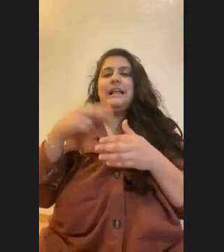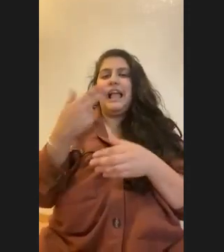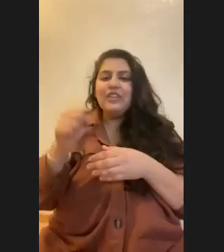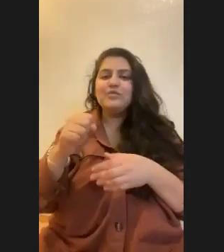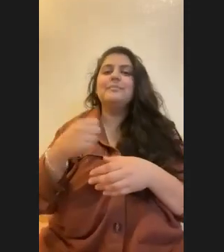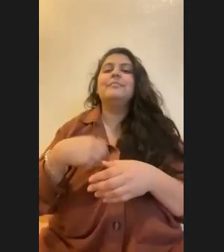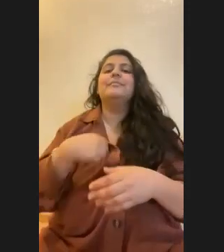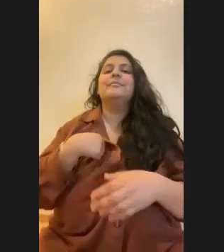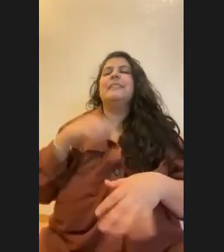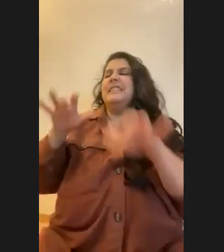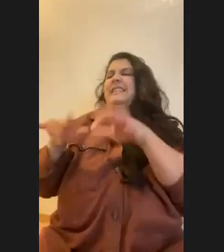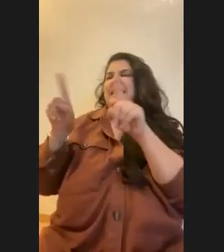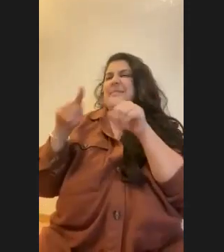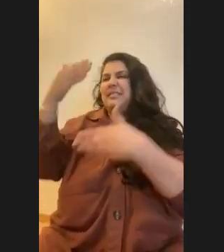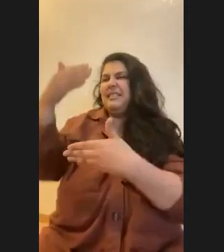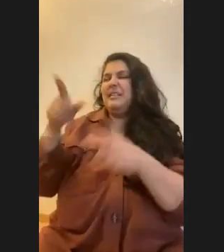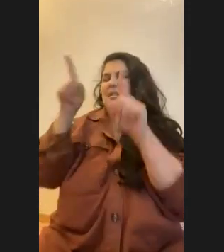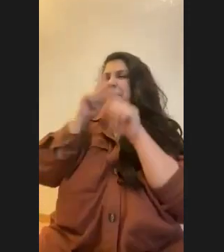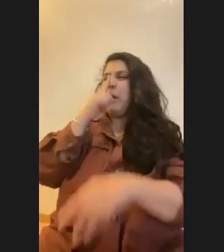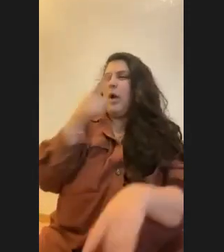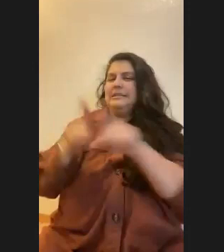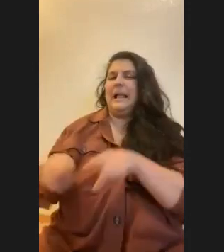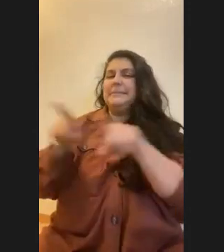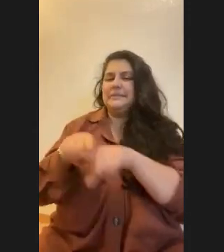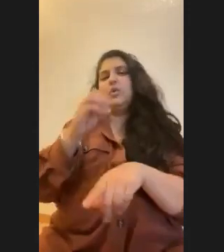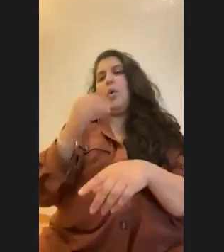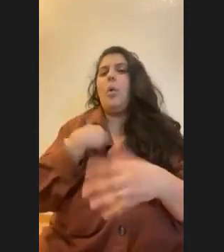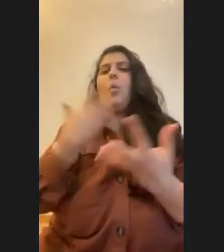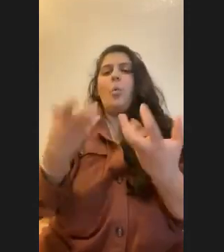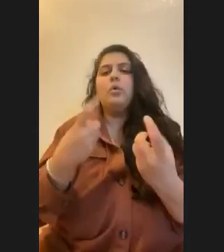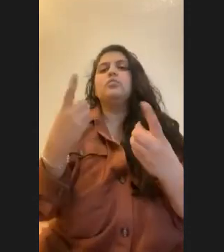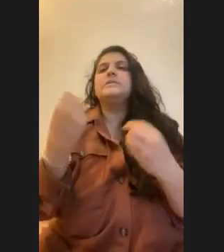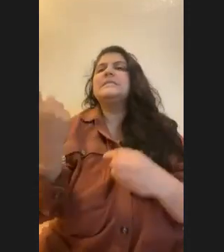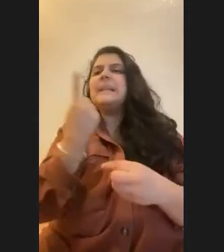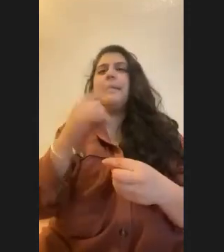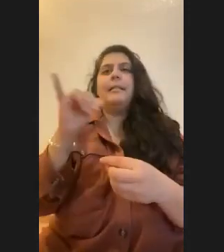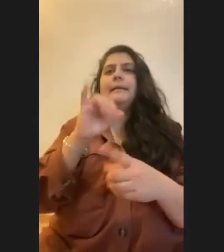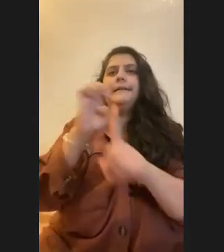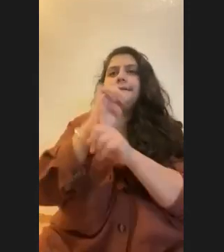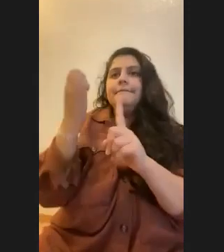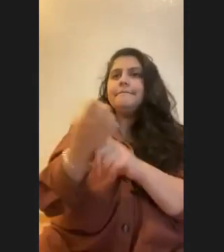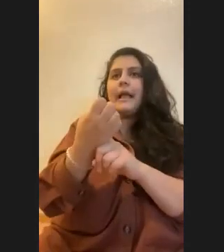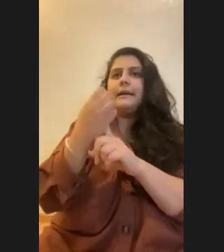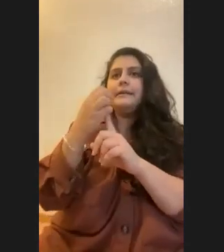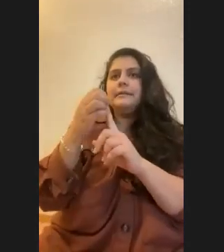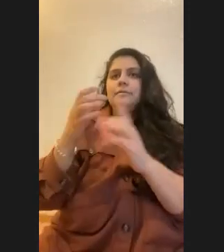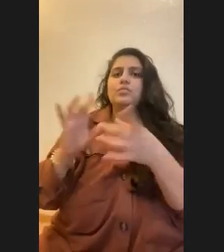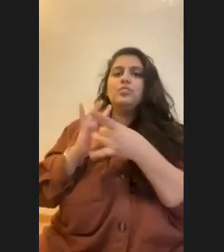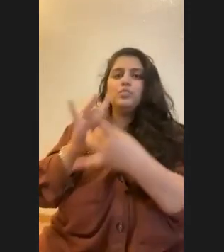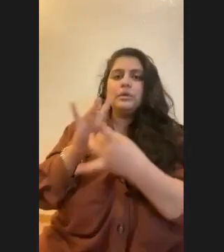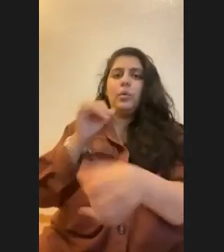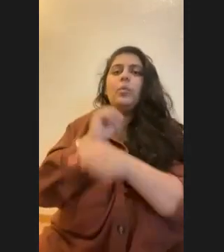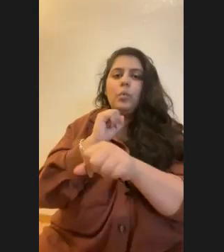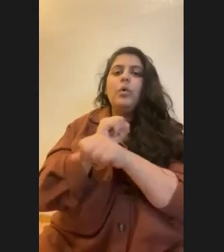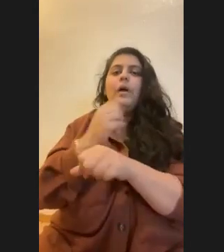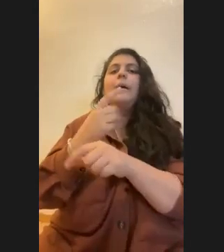screens all the time was not for me. I knew I wanted to do some kind of environmental work. Definitely what that entailed and